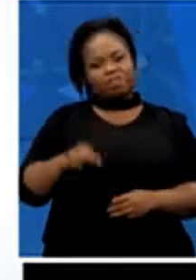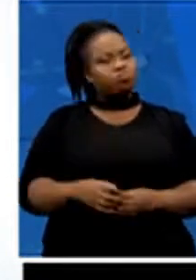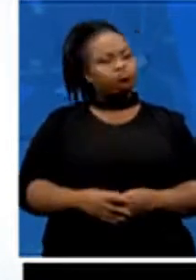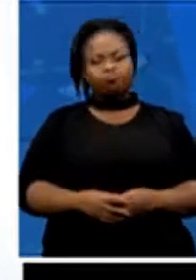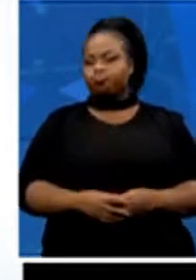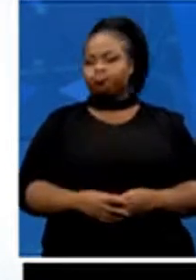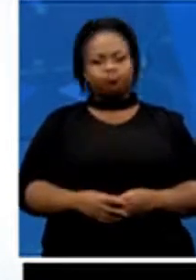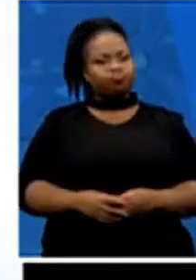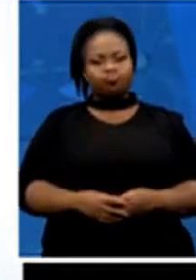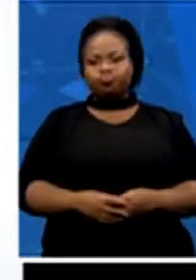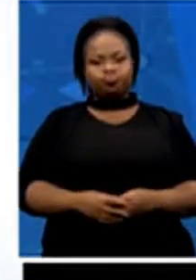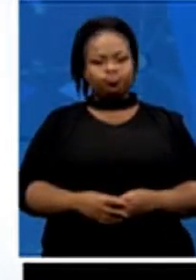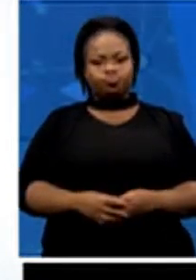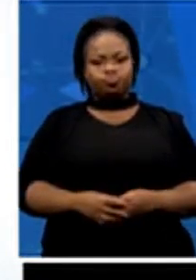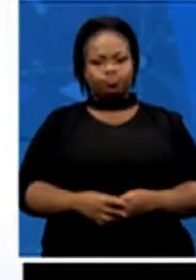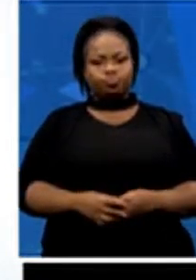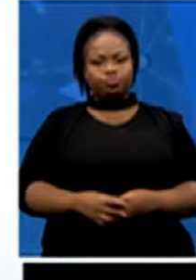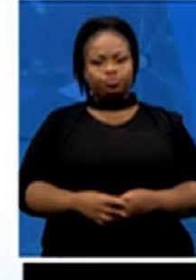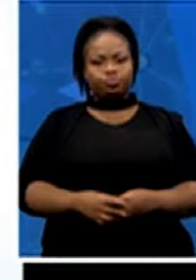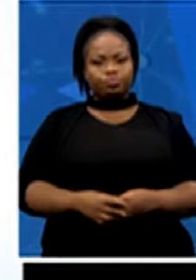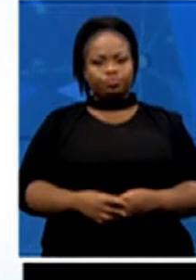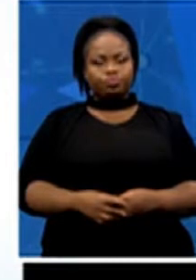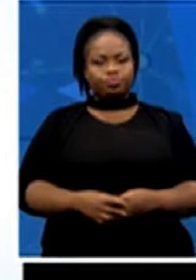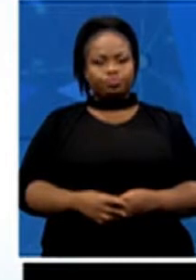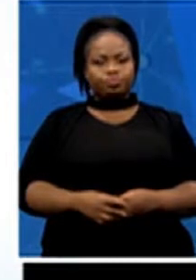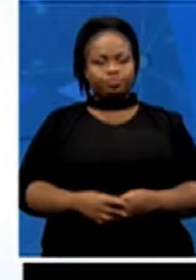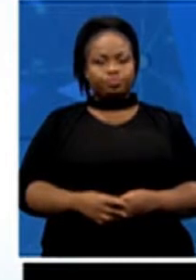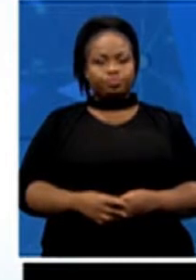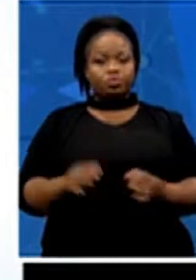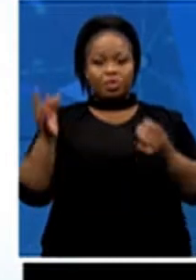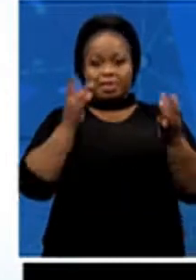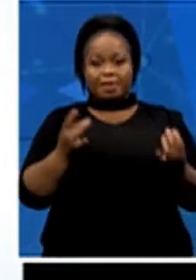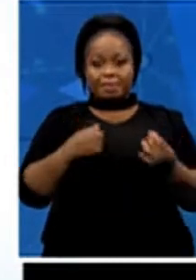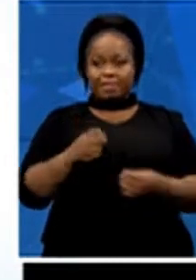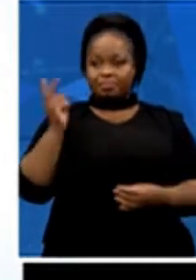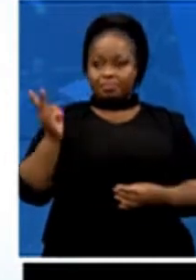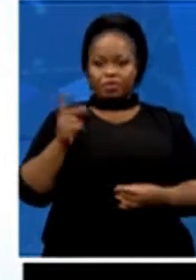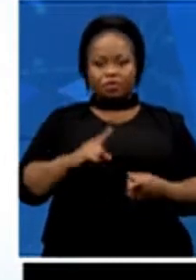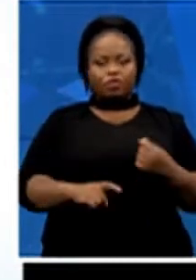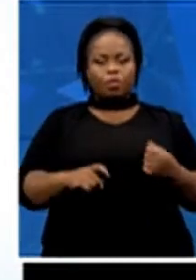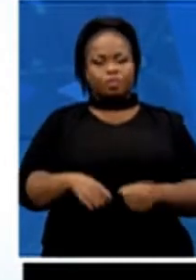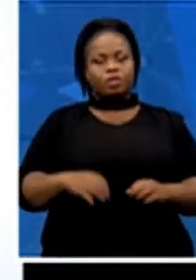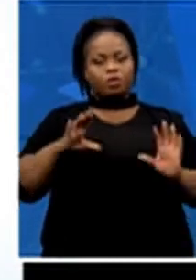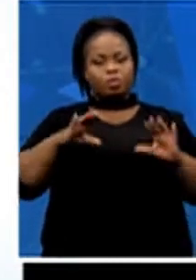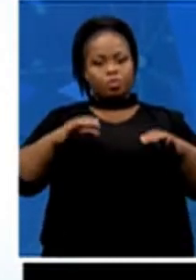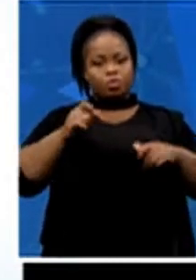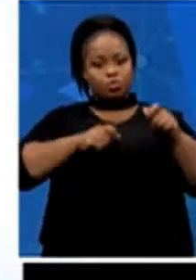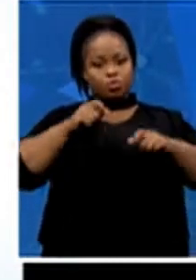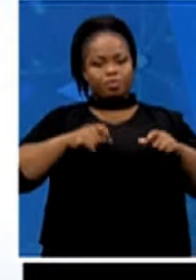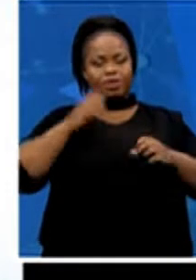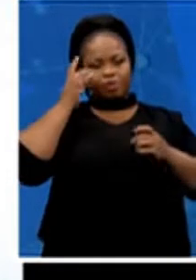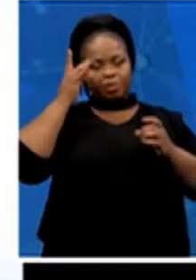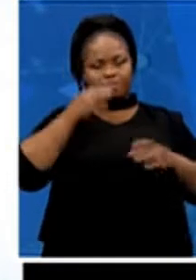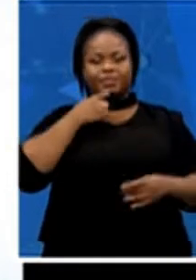the stat that I came across, which came out of the eminent persons group data, was that only between 8% and 12%